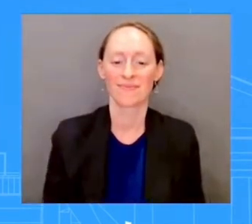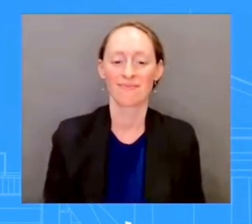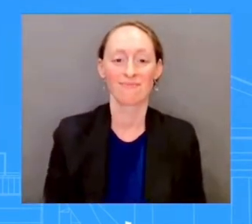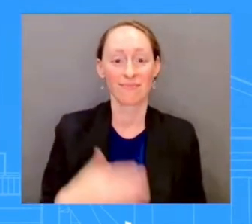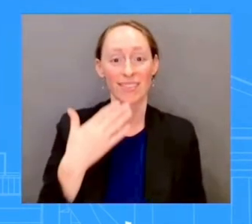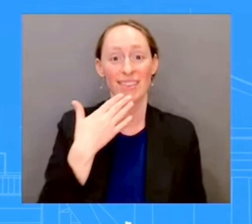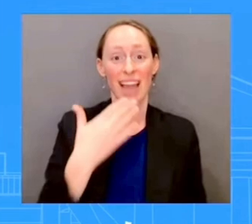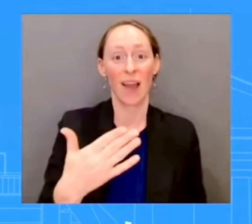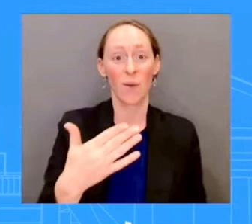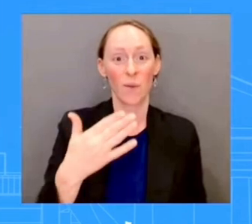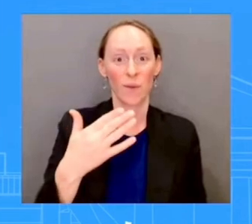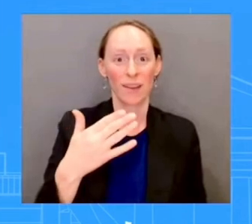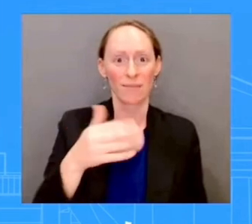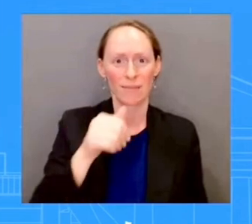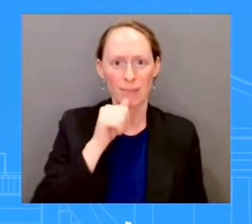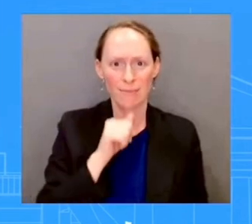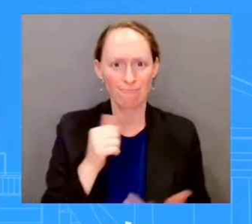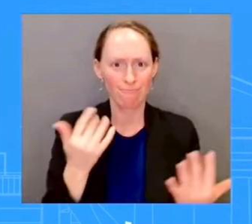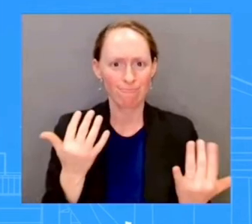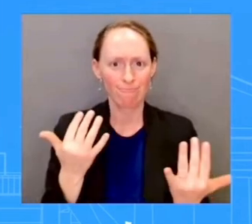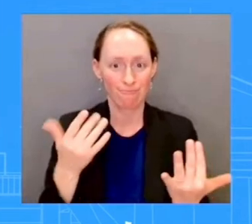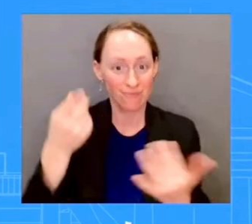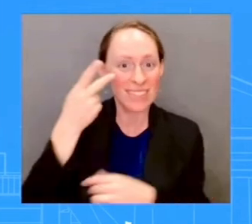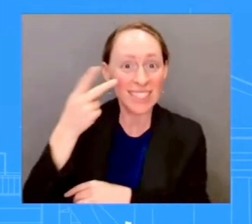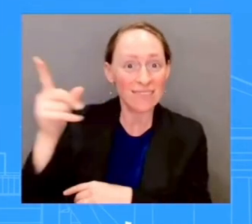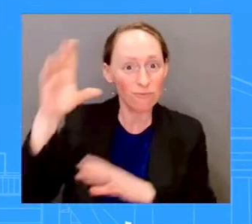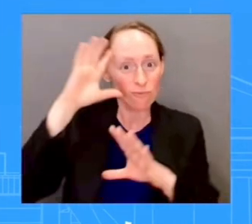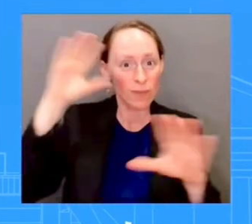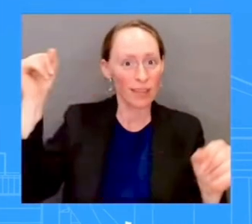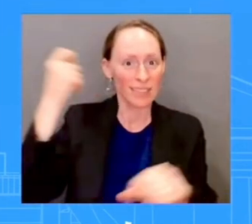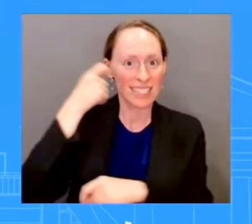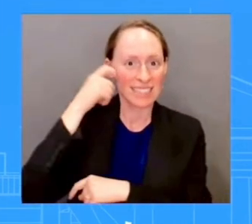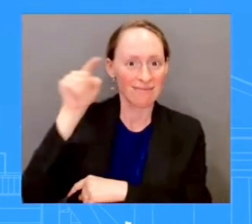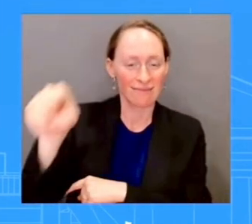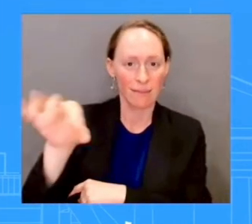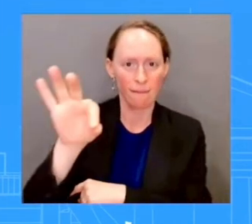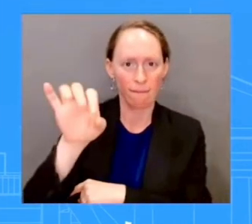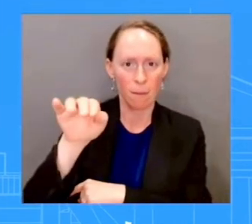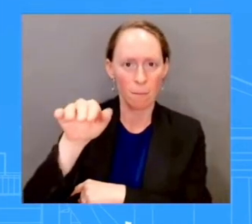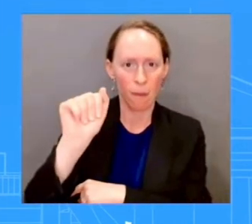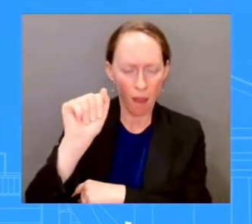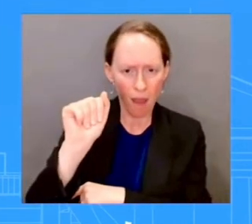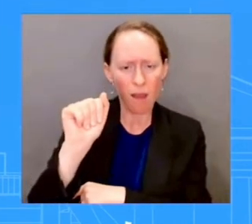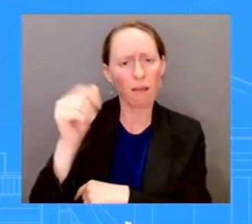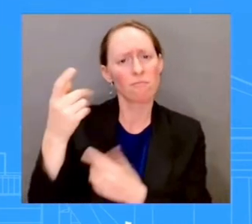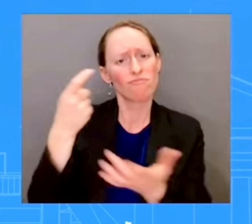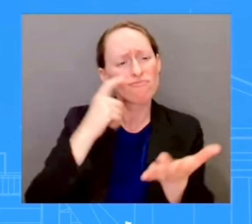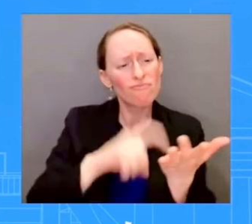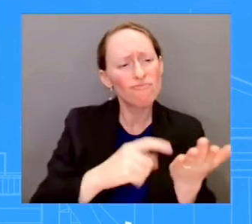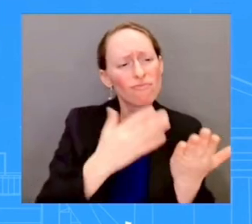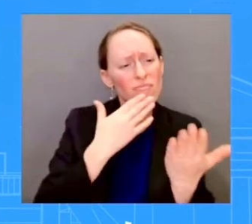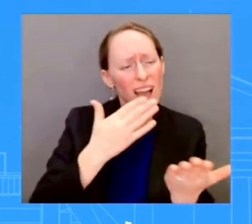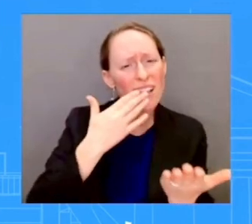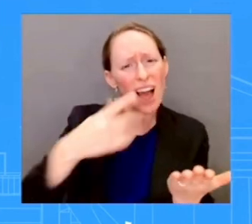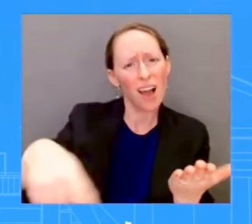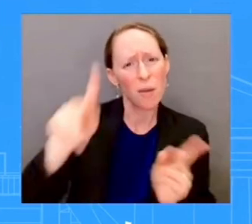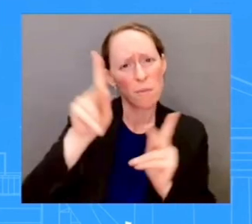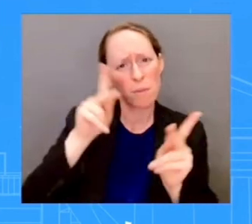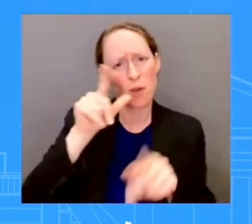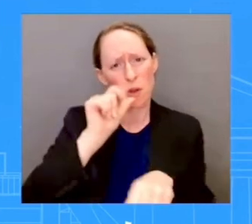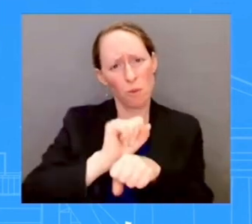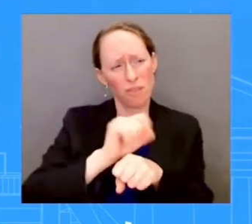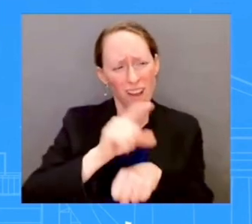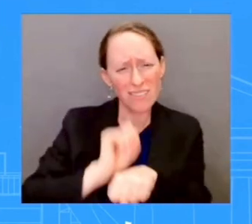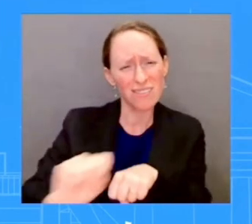to thank the workers there and their hard work over not just this past couple of days, but these past several weeks. So